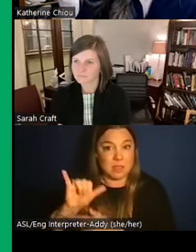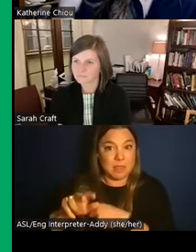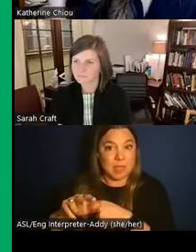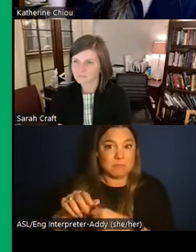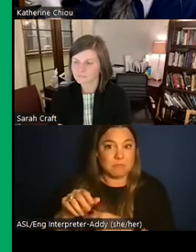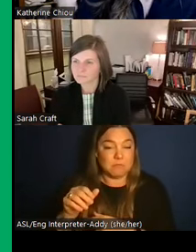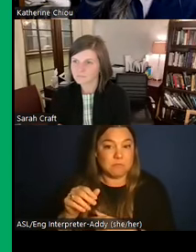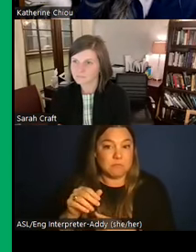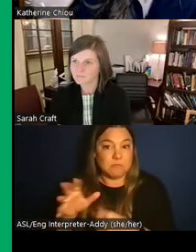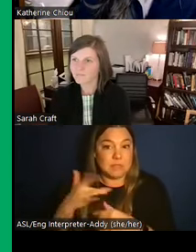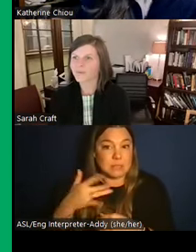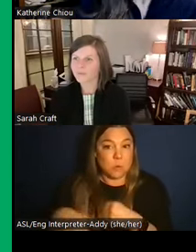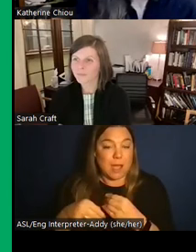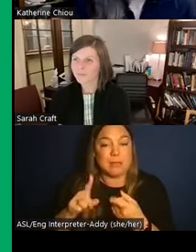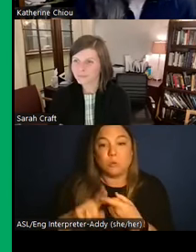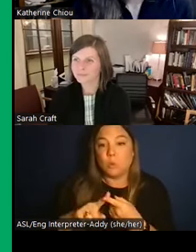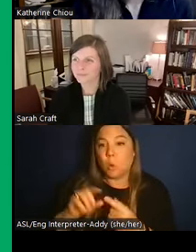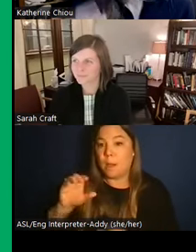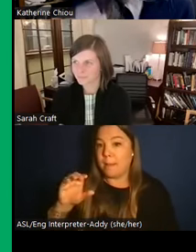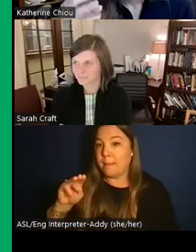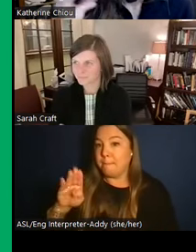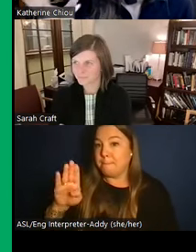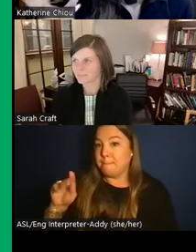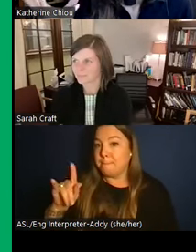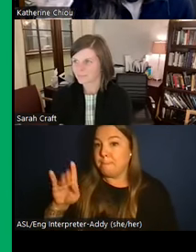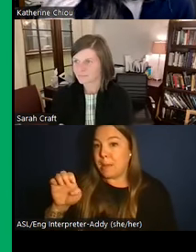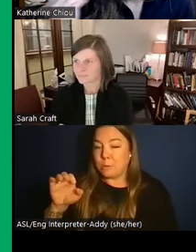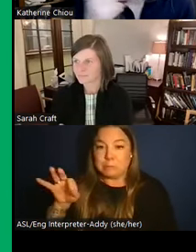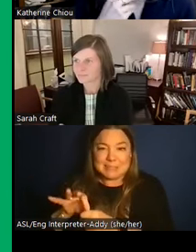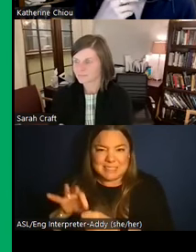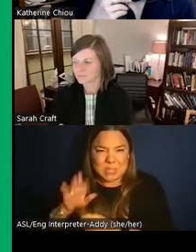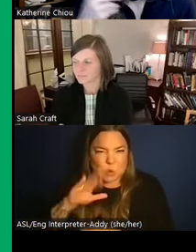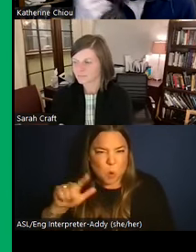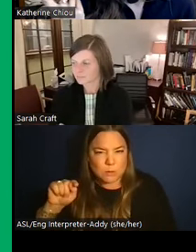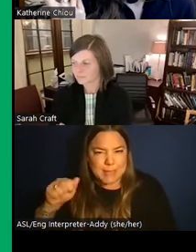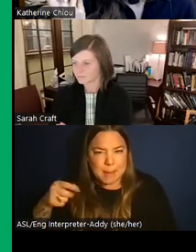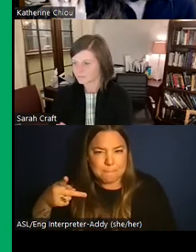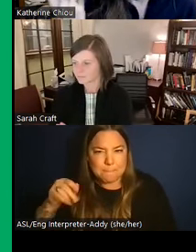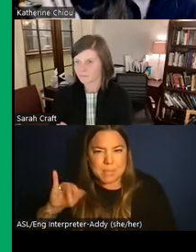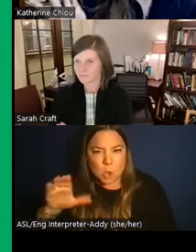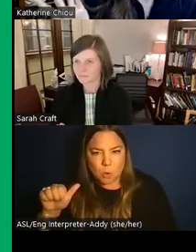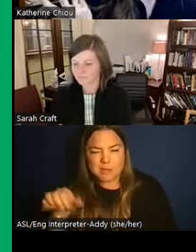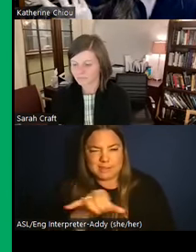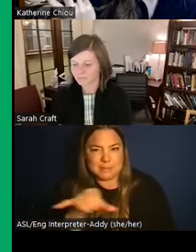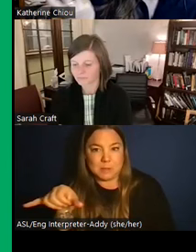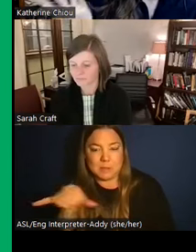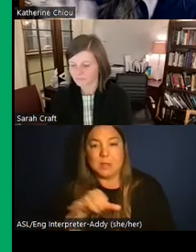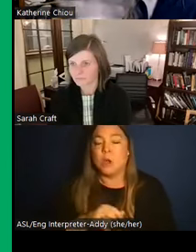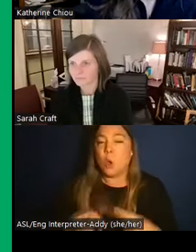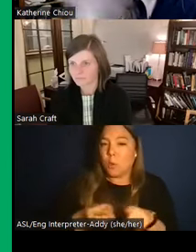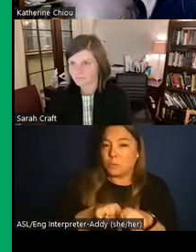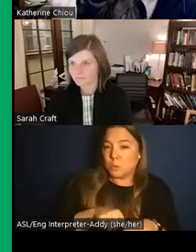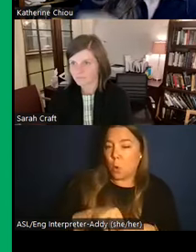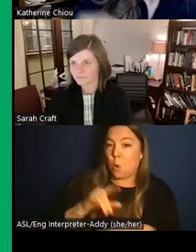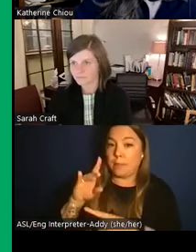goes into bubble tea, the tapioca, as well as squash. And then in terms of meats, it seems like pieces of like llama